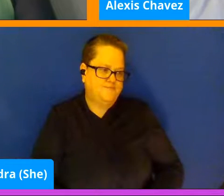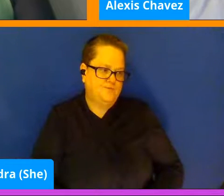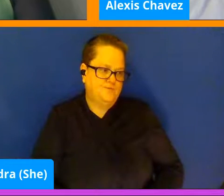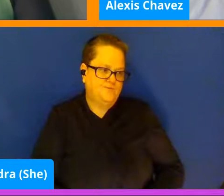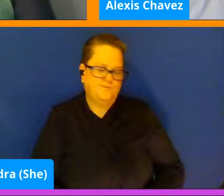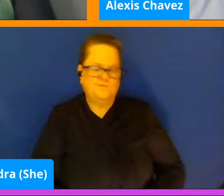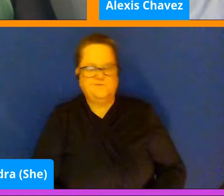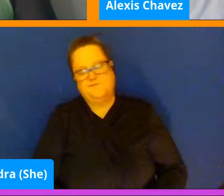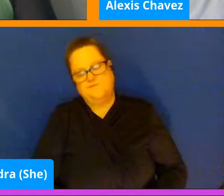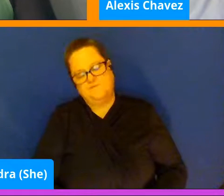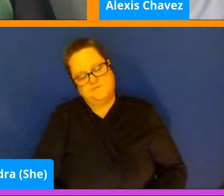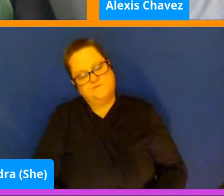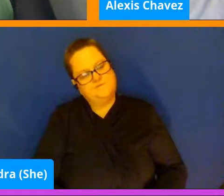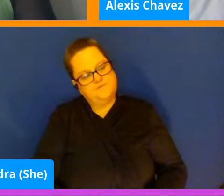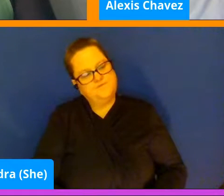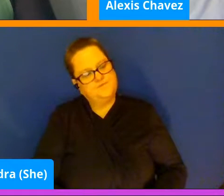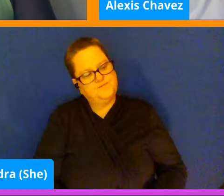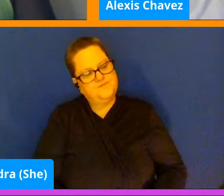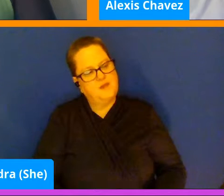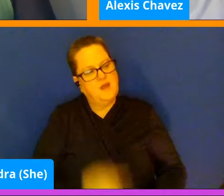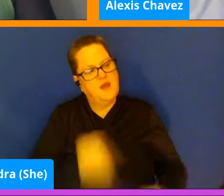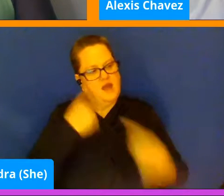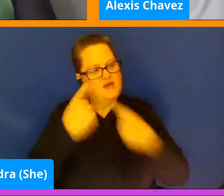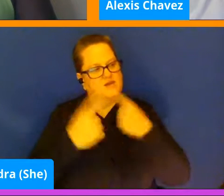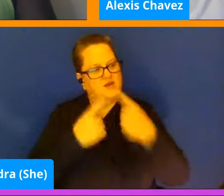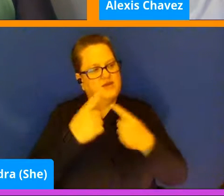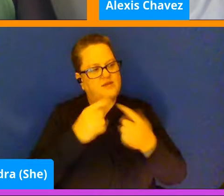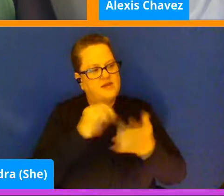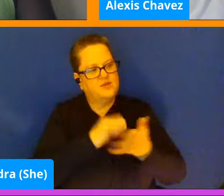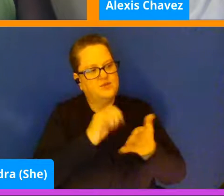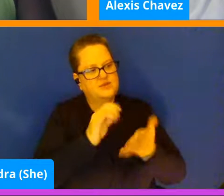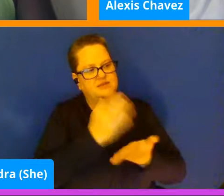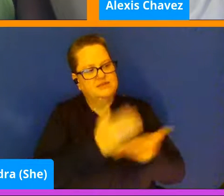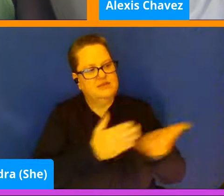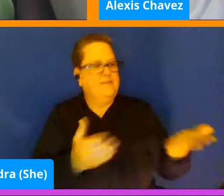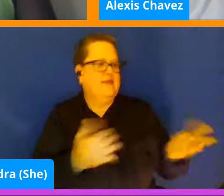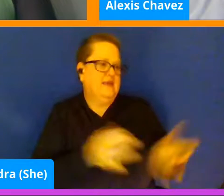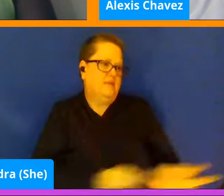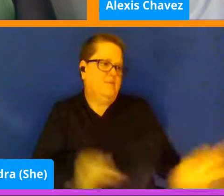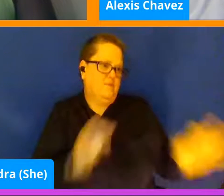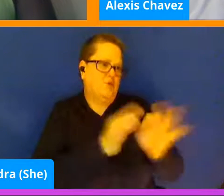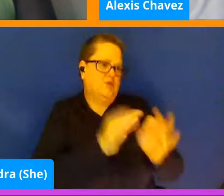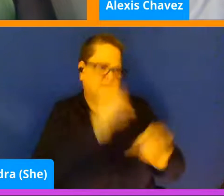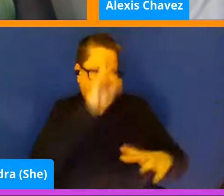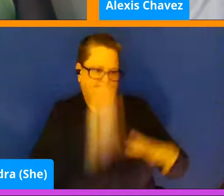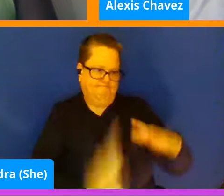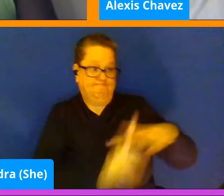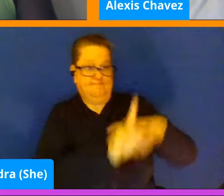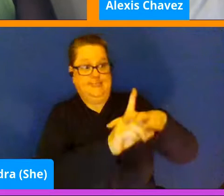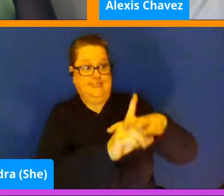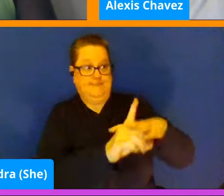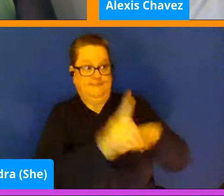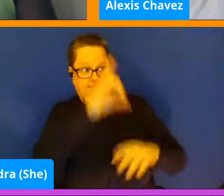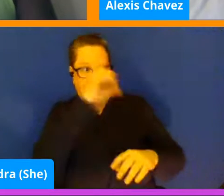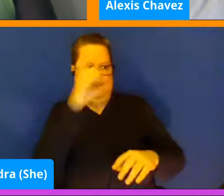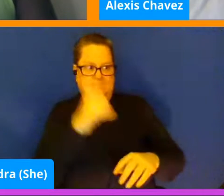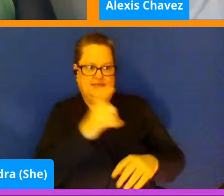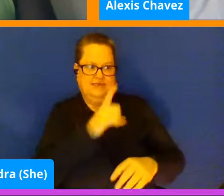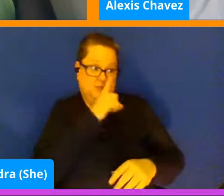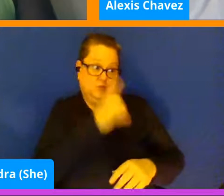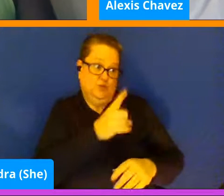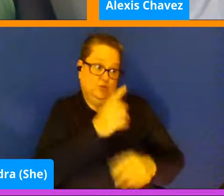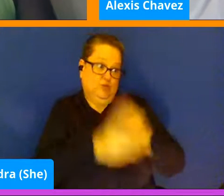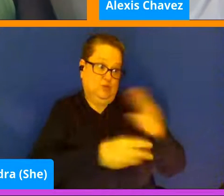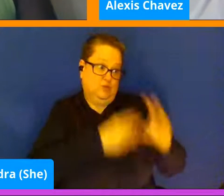Yeah. just I thought that that was something really important to to bring up because it is the reality for